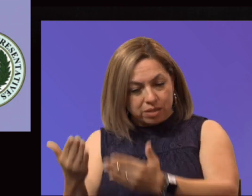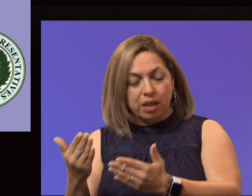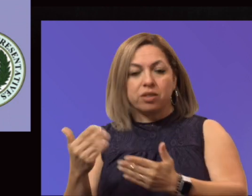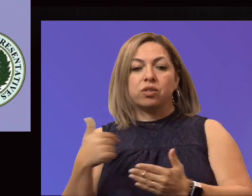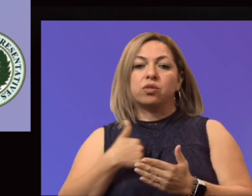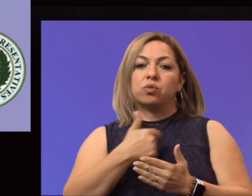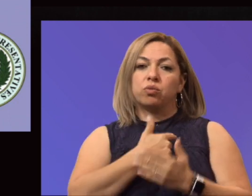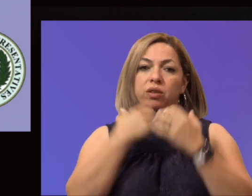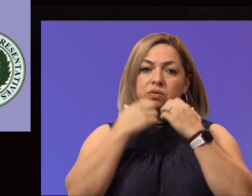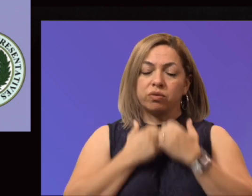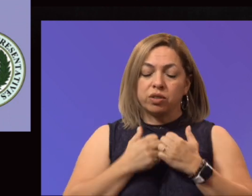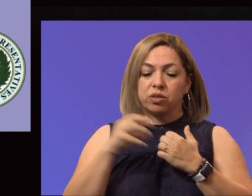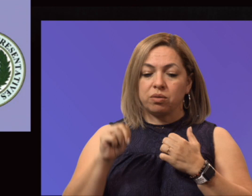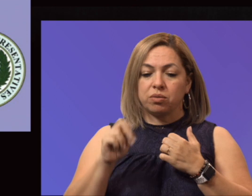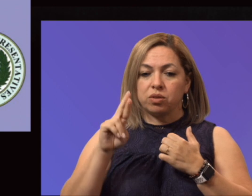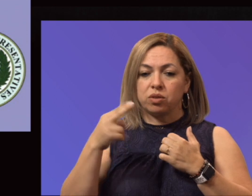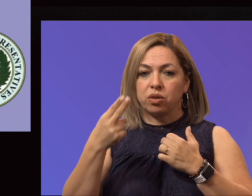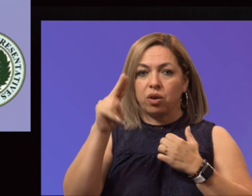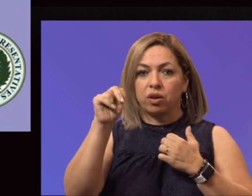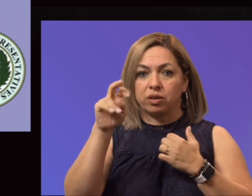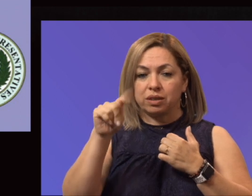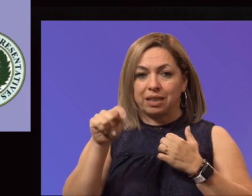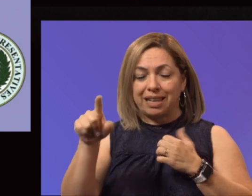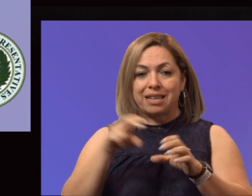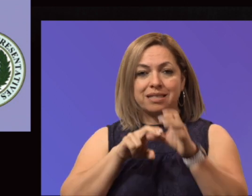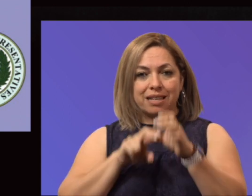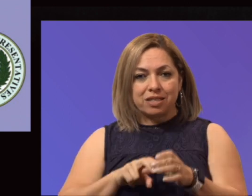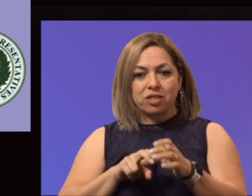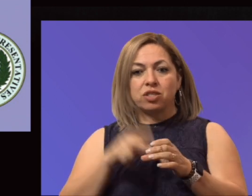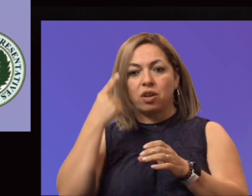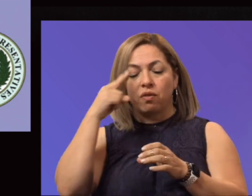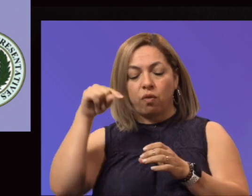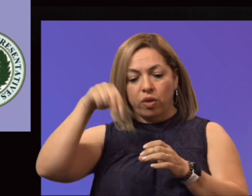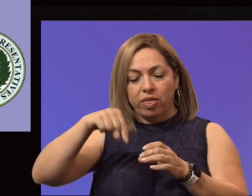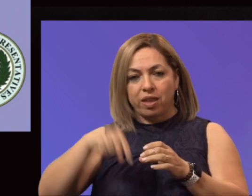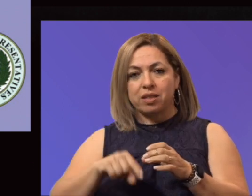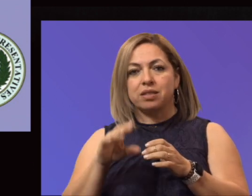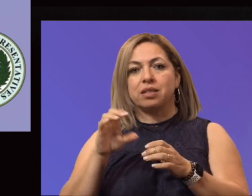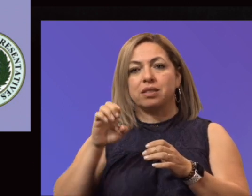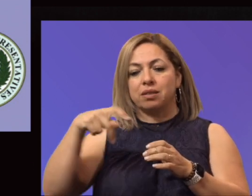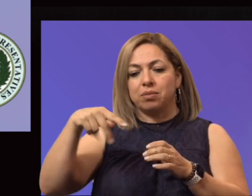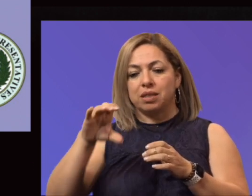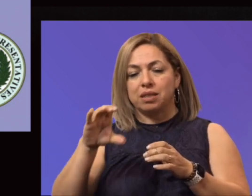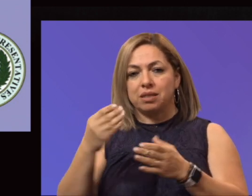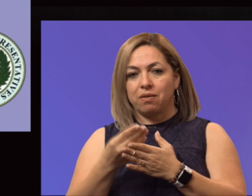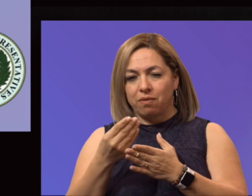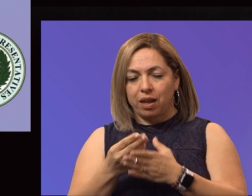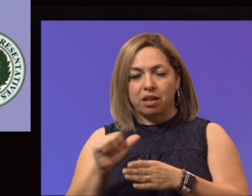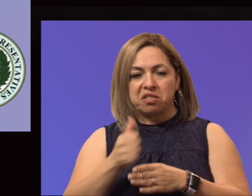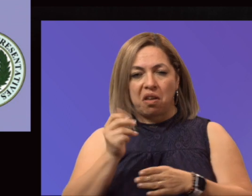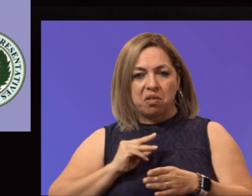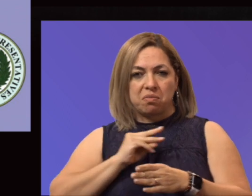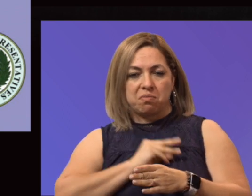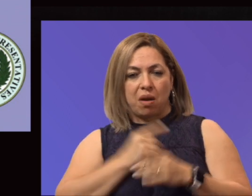been appointed as the chair of the Commission on Community College Finance. Other members will be announced shortly, but we're pleased